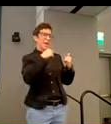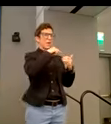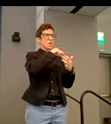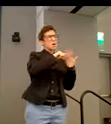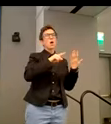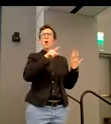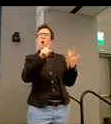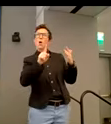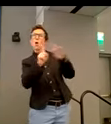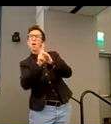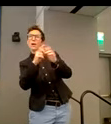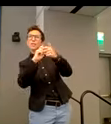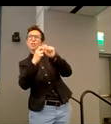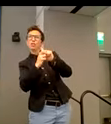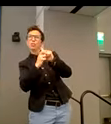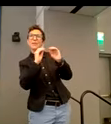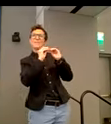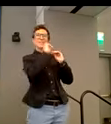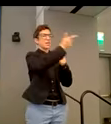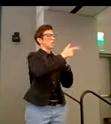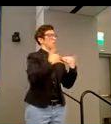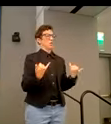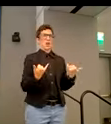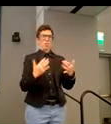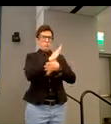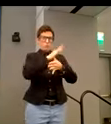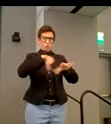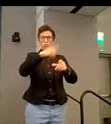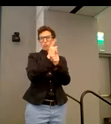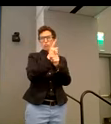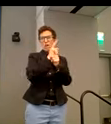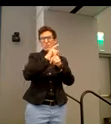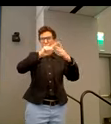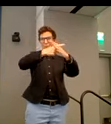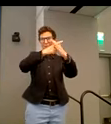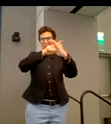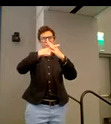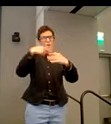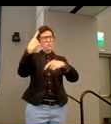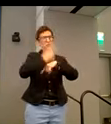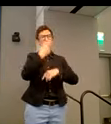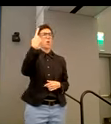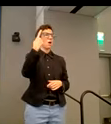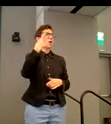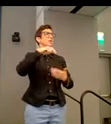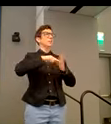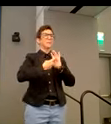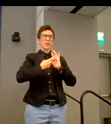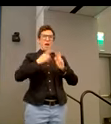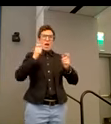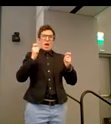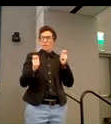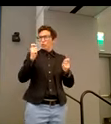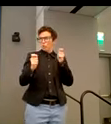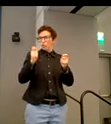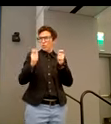on. Uh, now more than ever, we want to ensure that as much as possible, are getting things right from the get-go. And that means a lot of shifting left, ensuring that we are moving faster